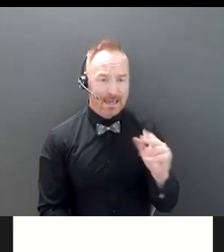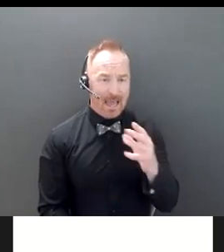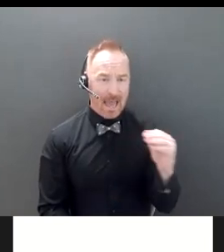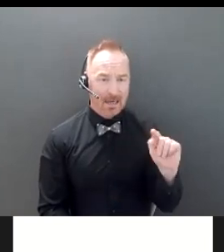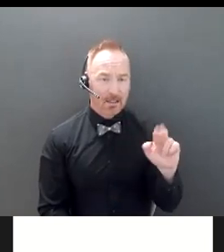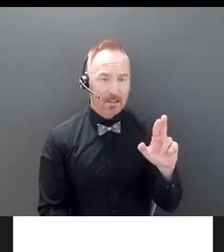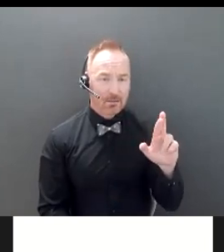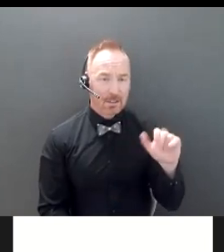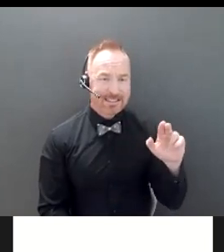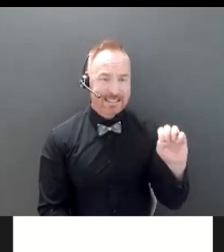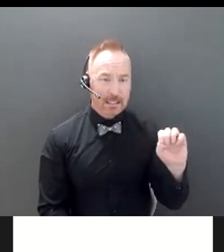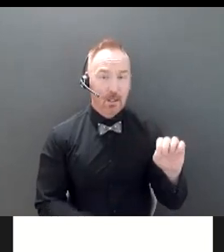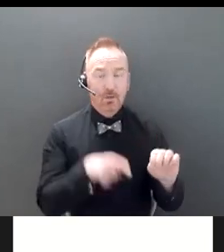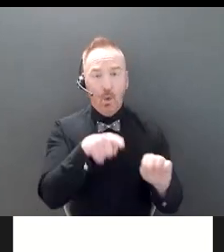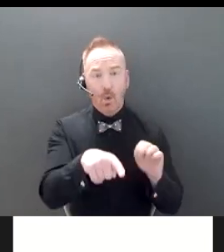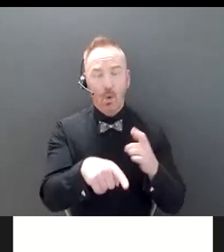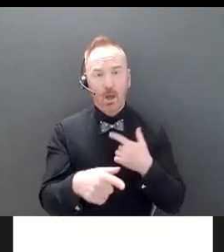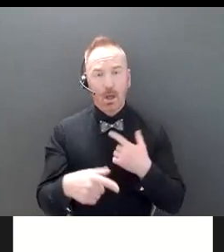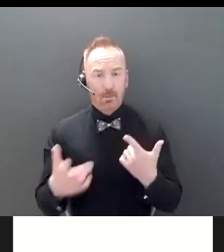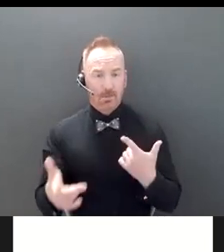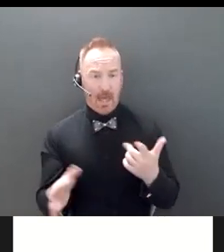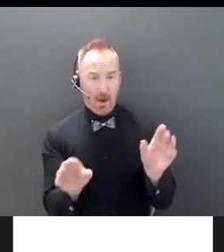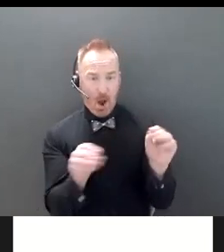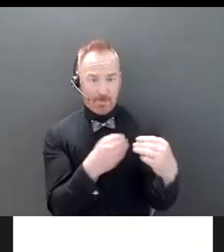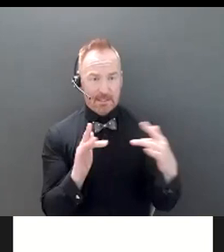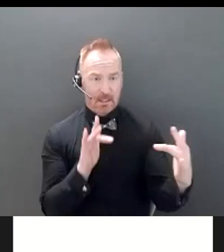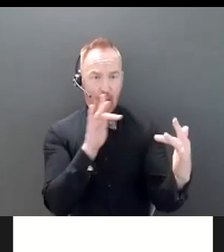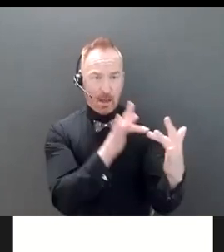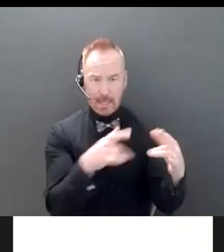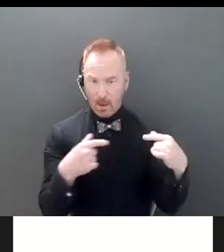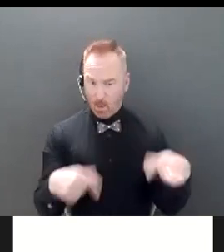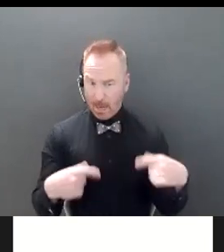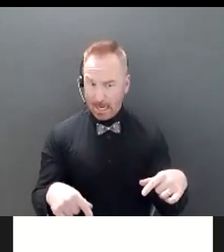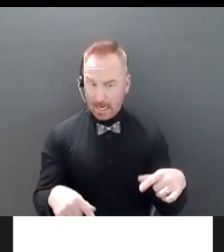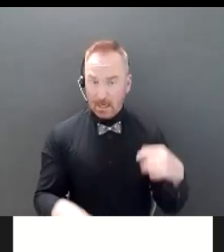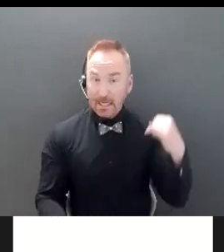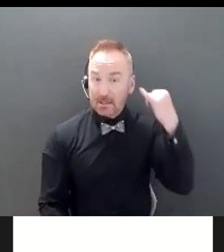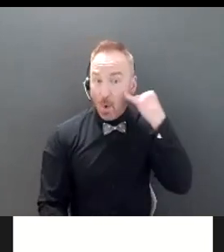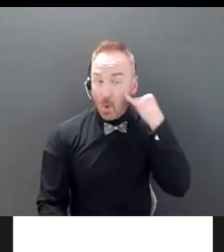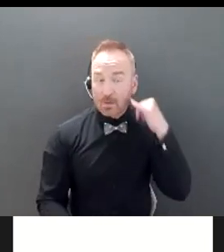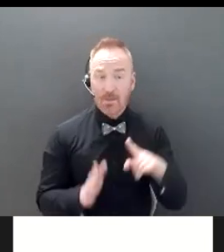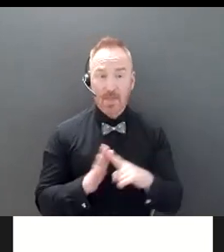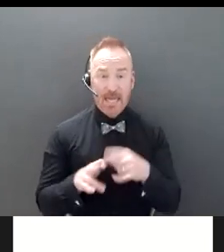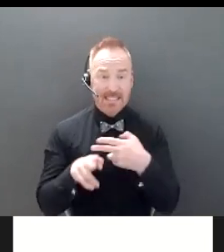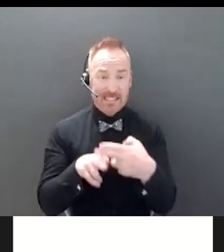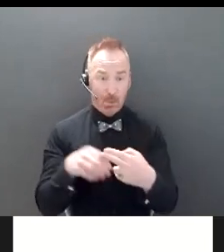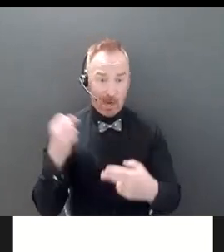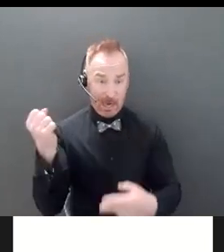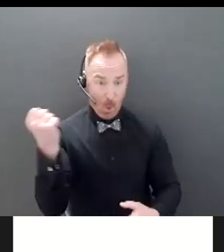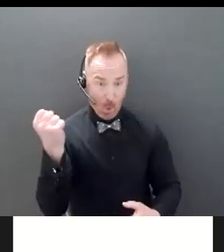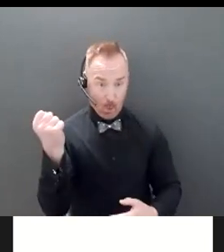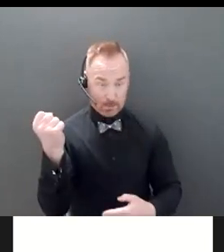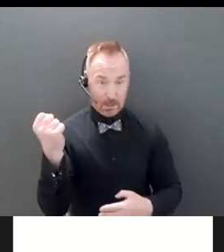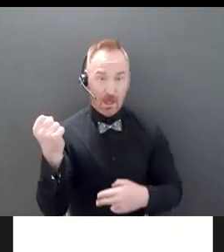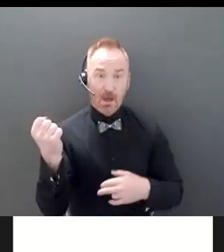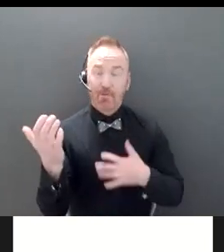Ontario, the Office of the Public Guardian Trustee? And can the hold be over the whole account if the actions are on all of them?